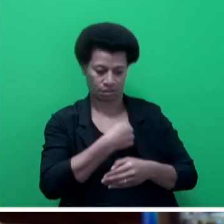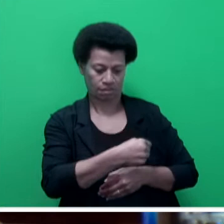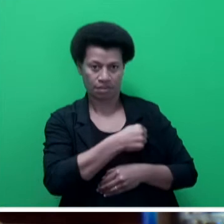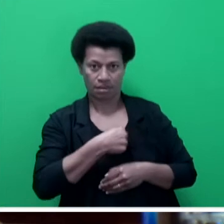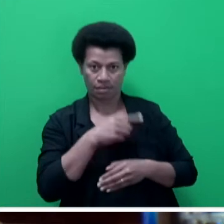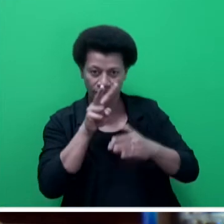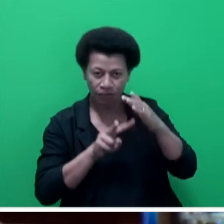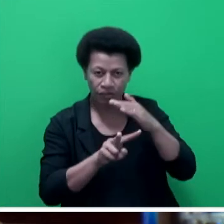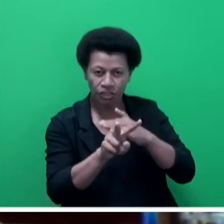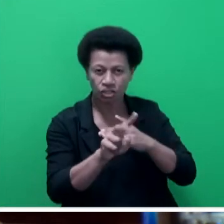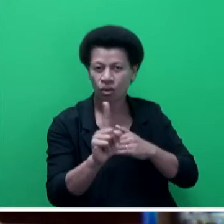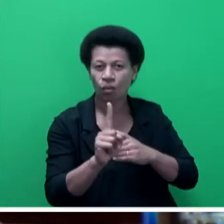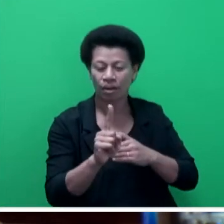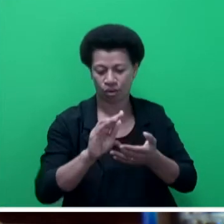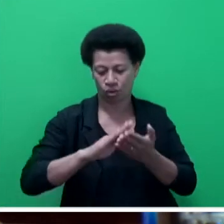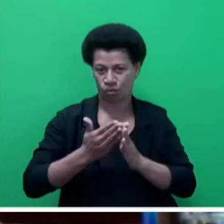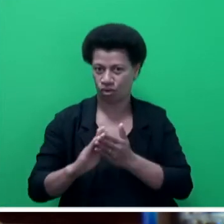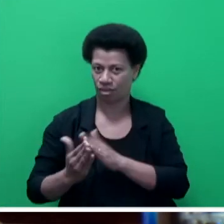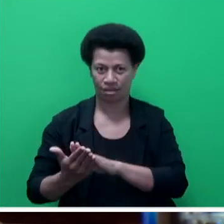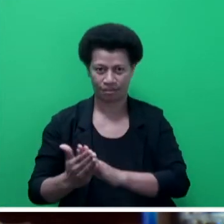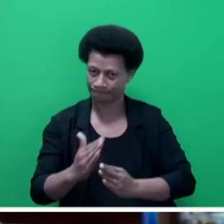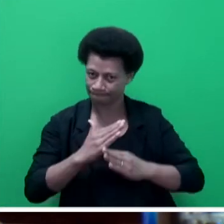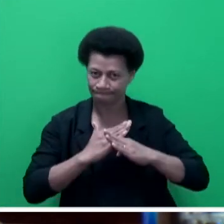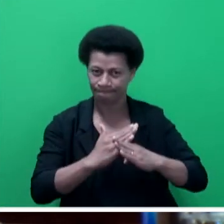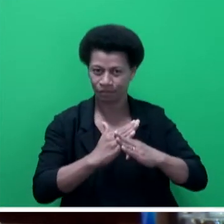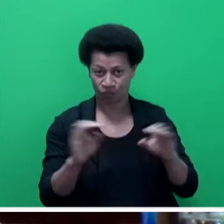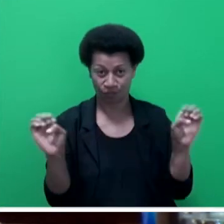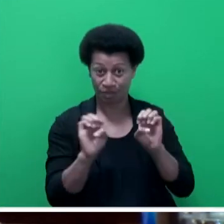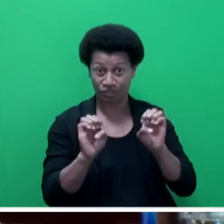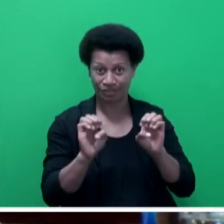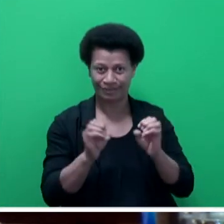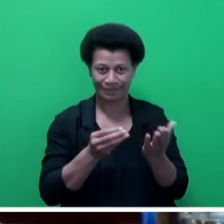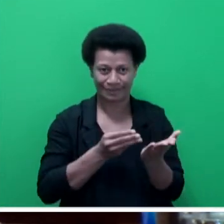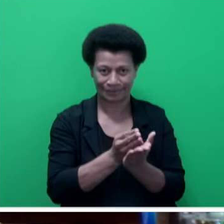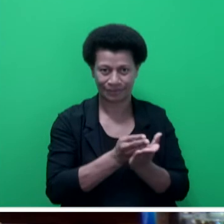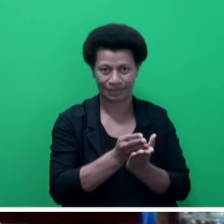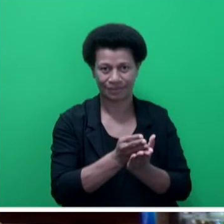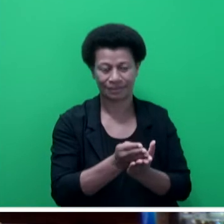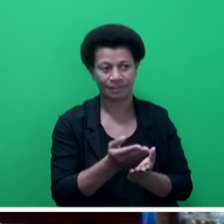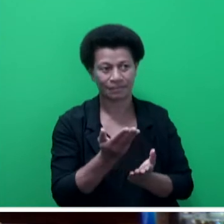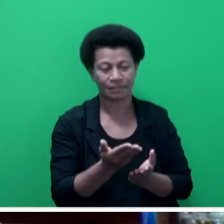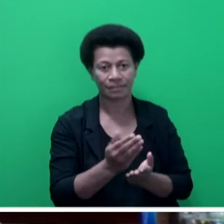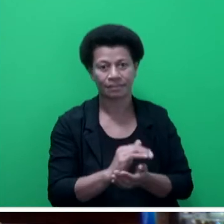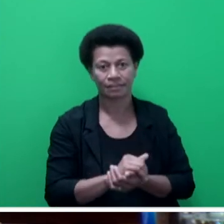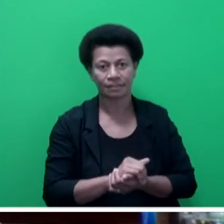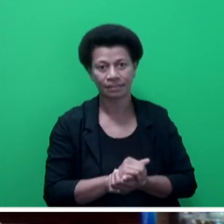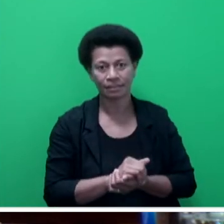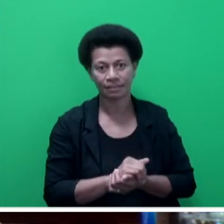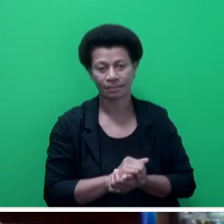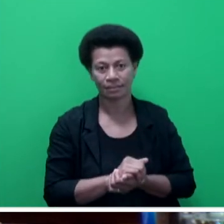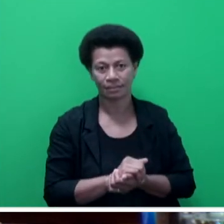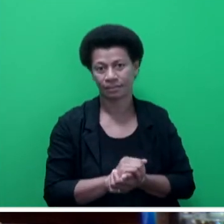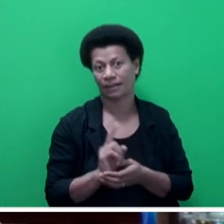of resilient communities with effective emergency services. The first strategic